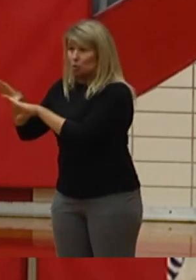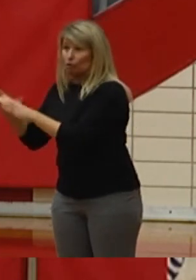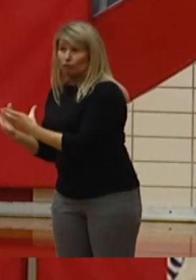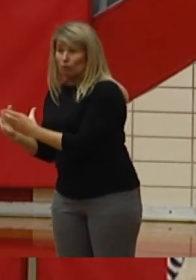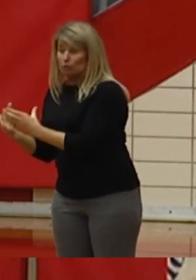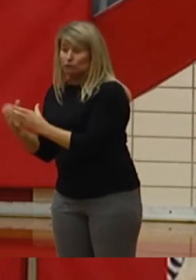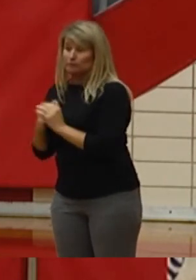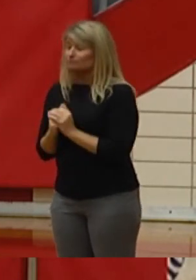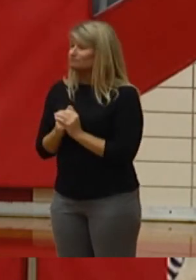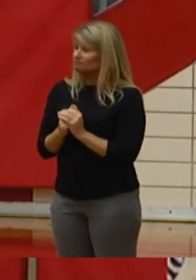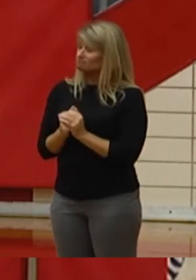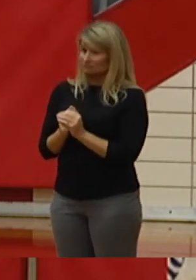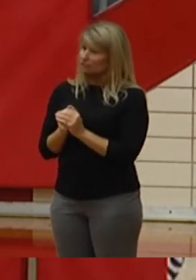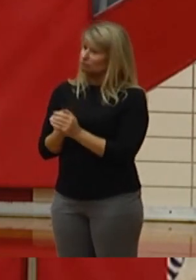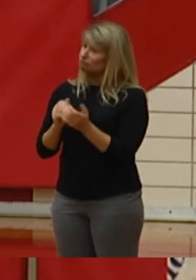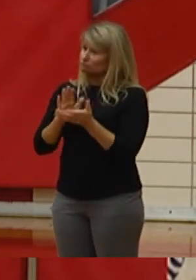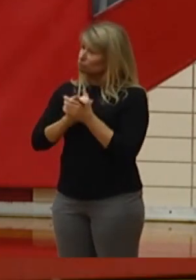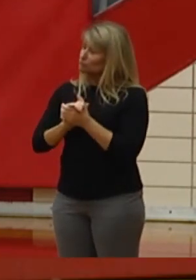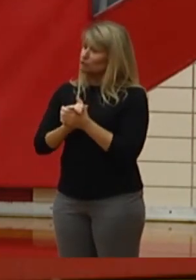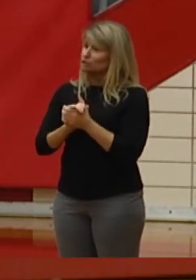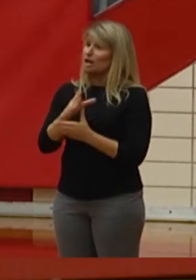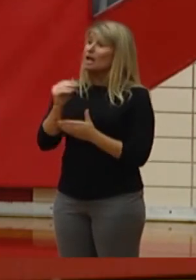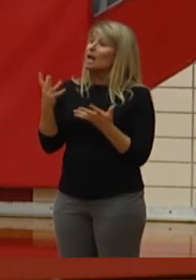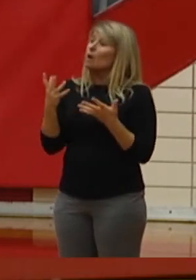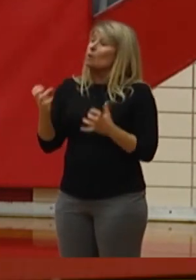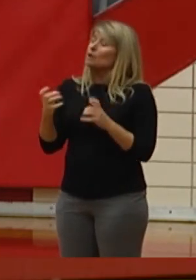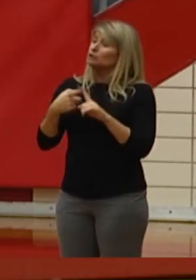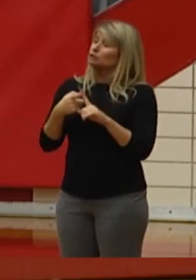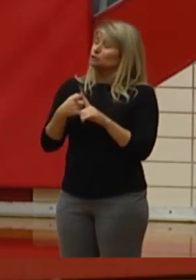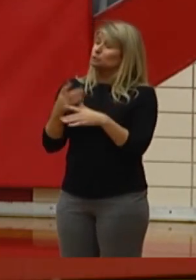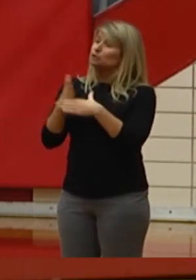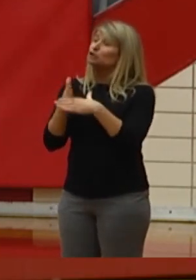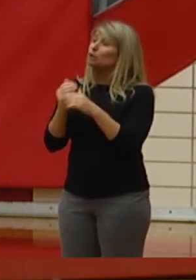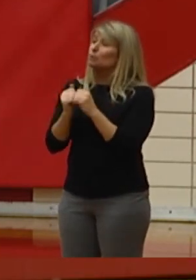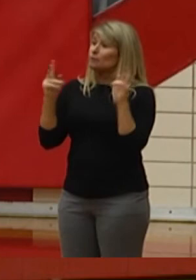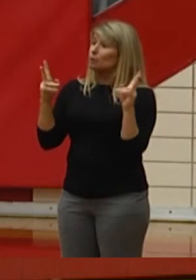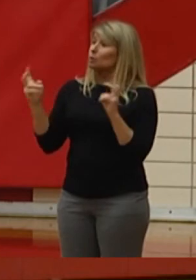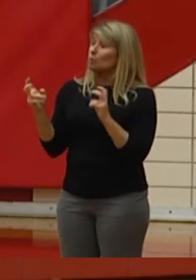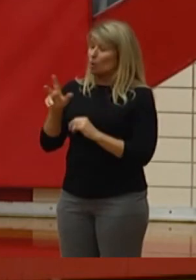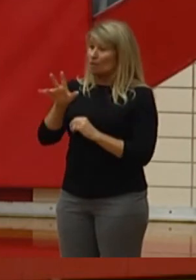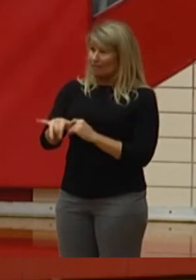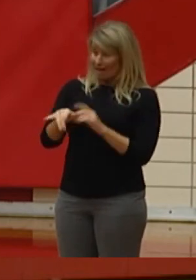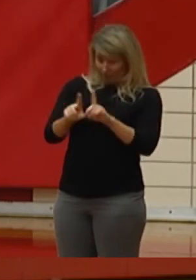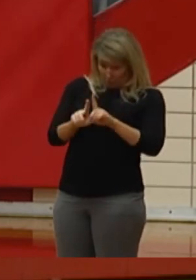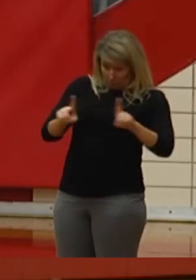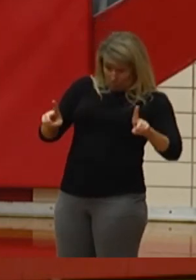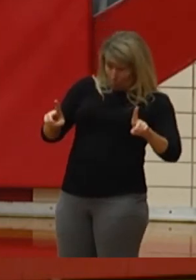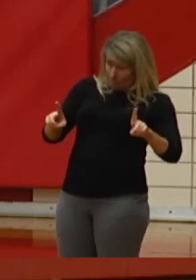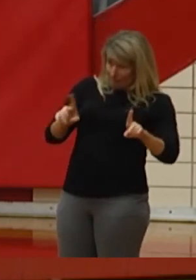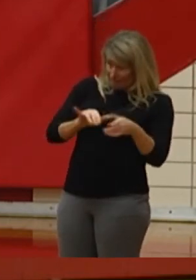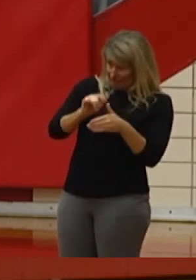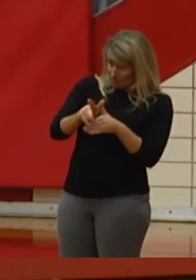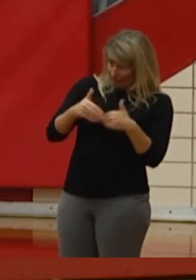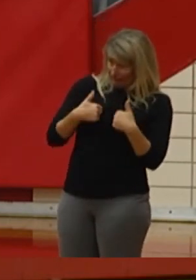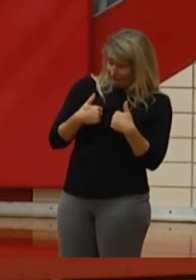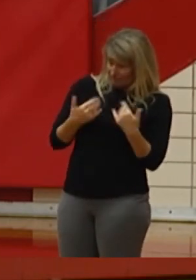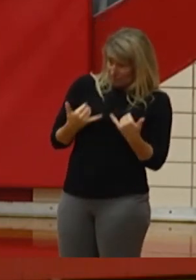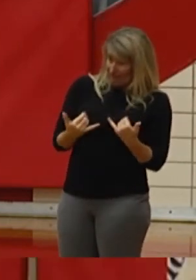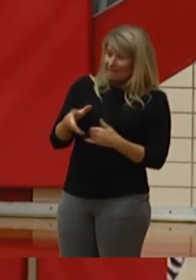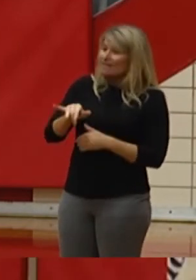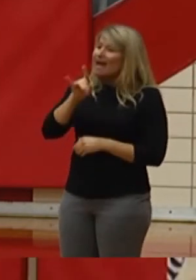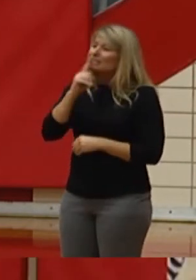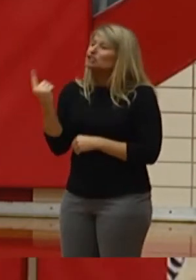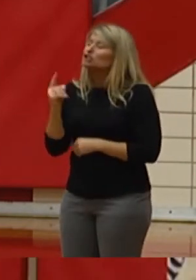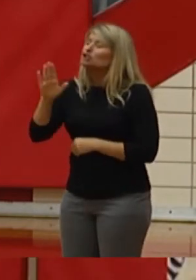I'd like to share a quote from Jimmy Iovine, who says, that diploma you hold in your hands today is really just your learner's permit for the rest of the drive-through life.